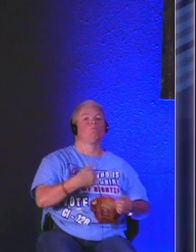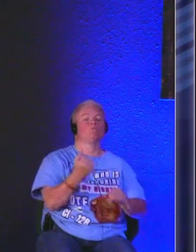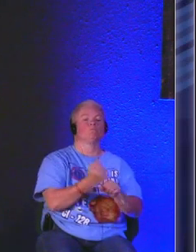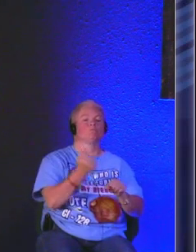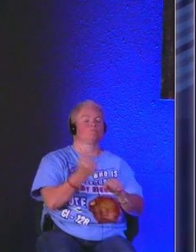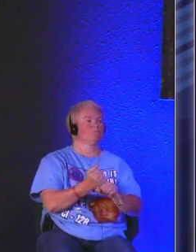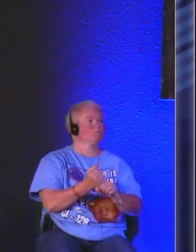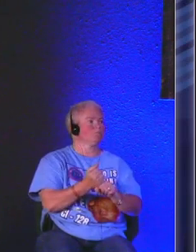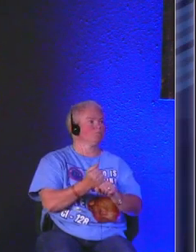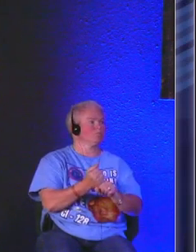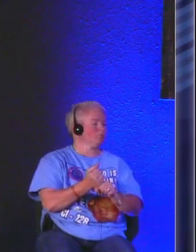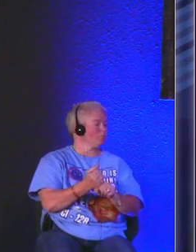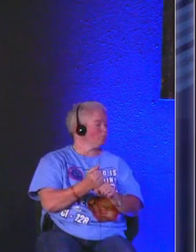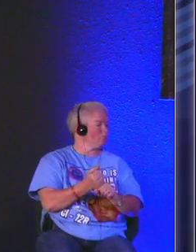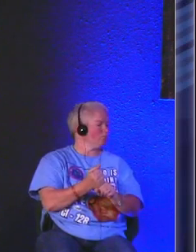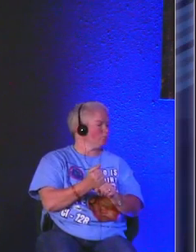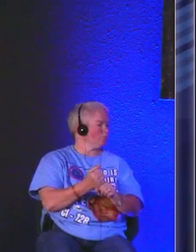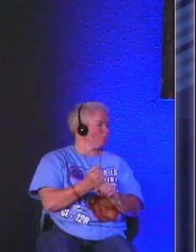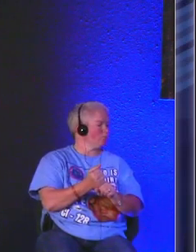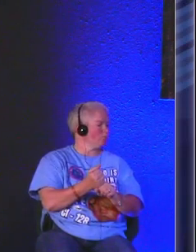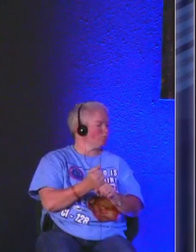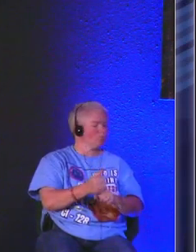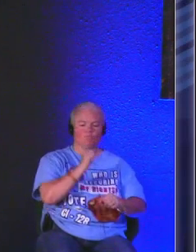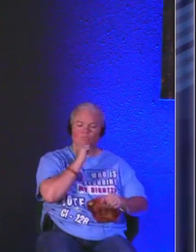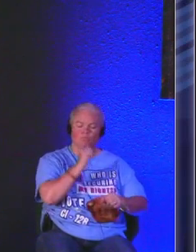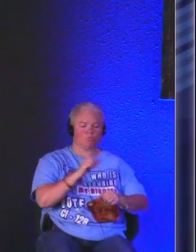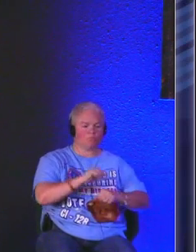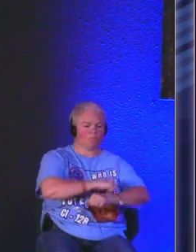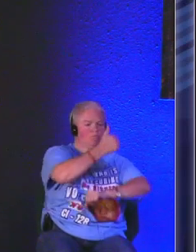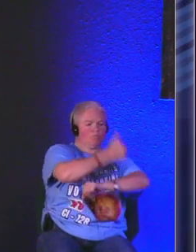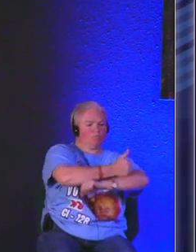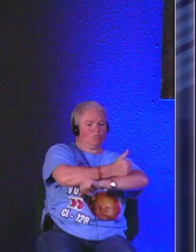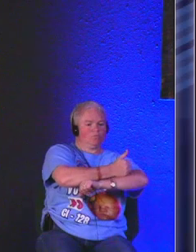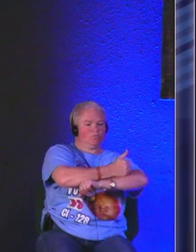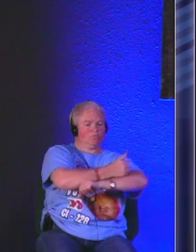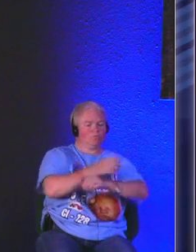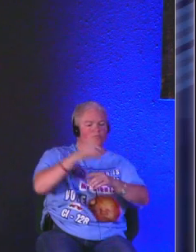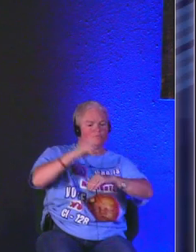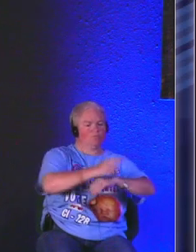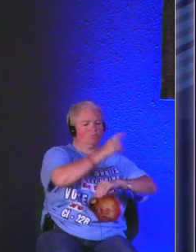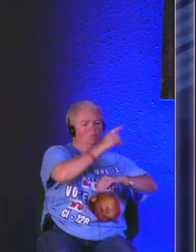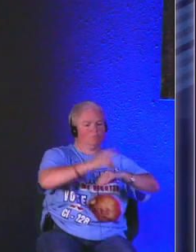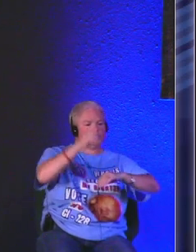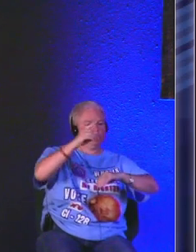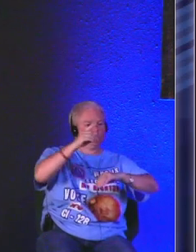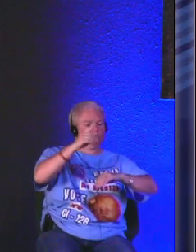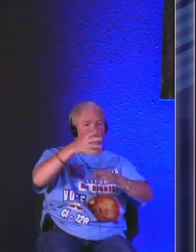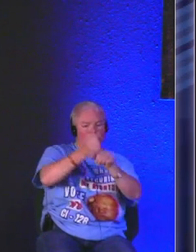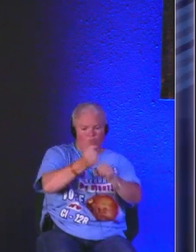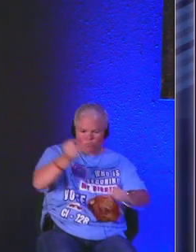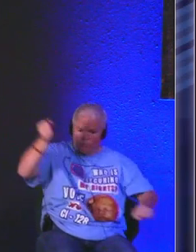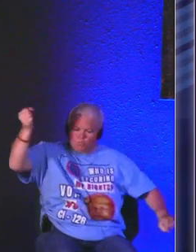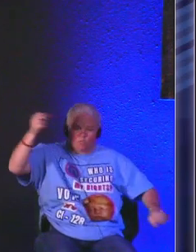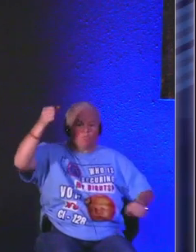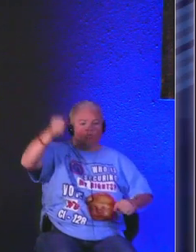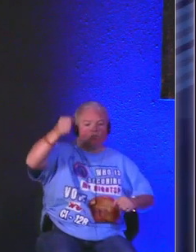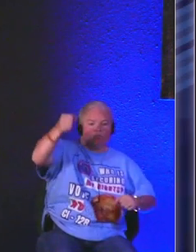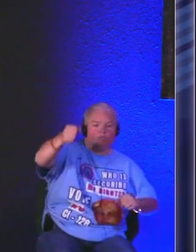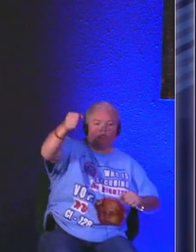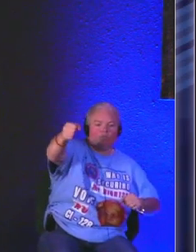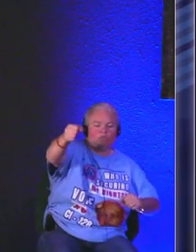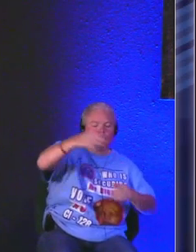because of a lack of self discipline so the fact that his rod and his staff